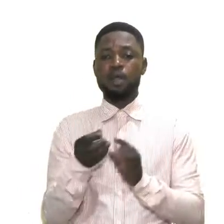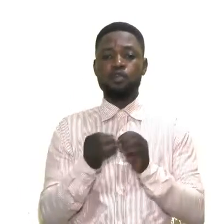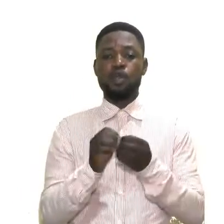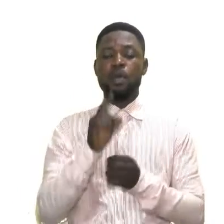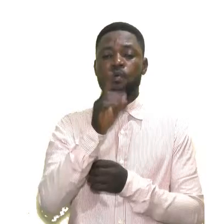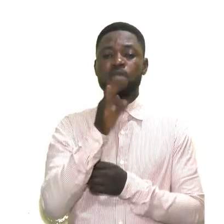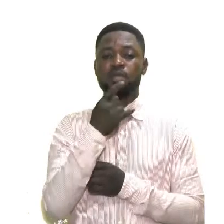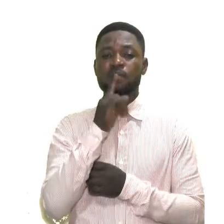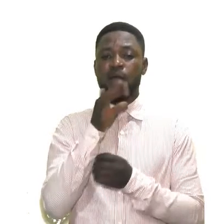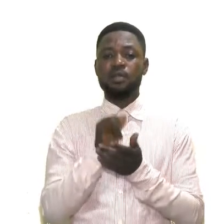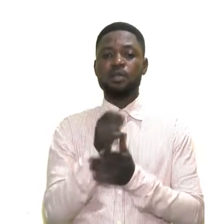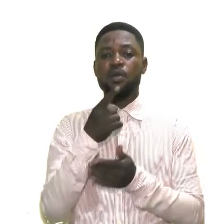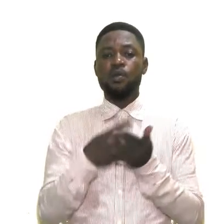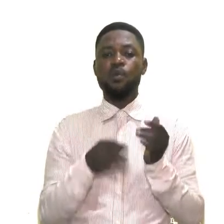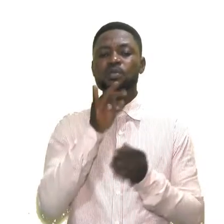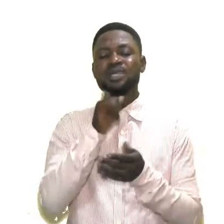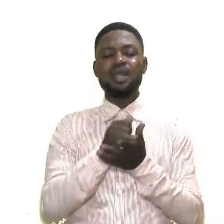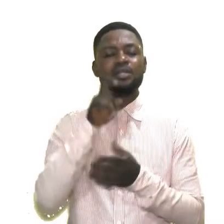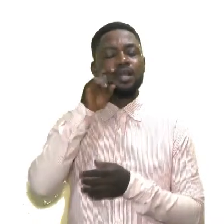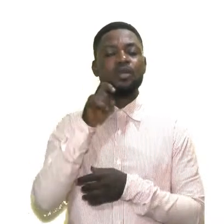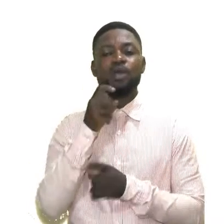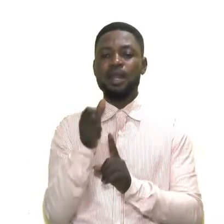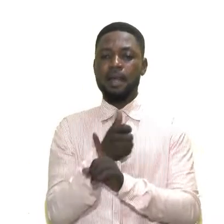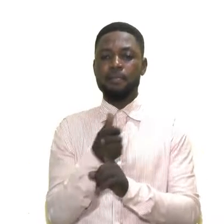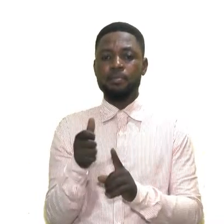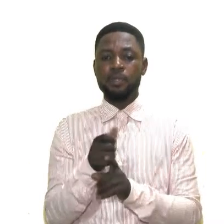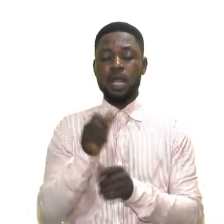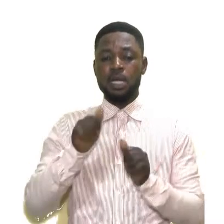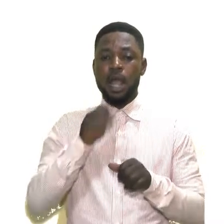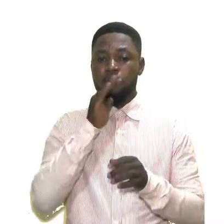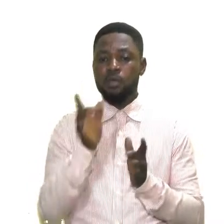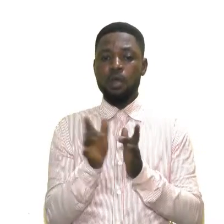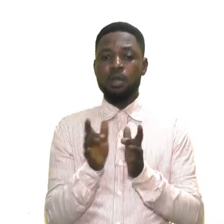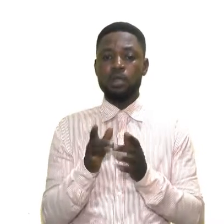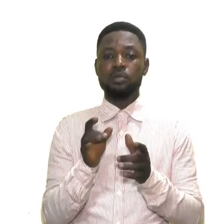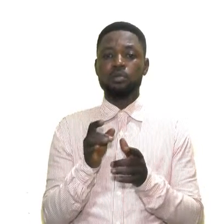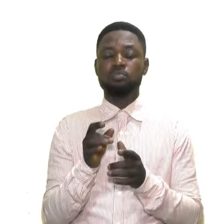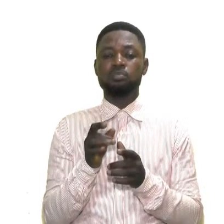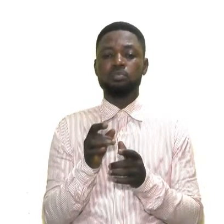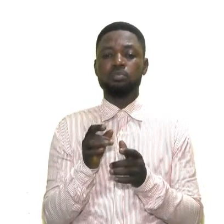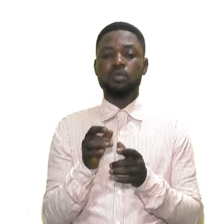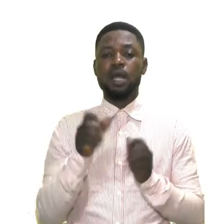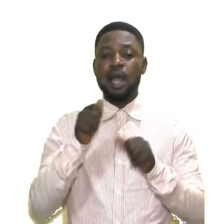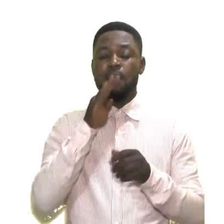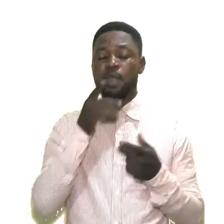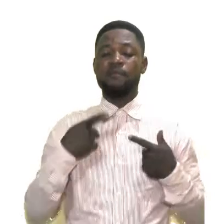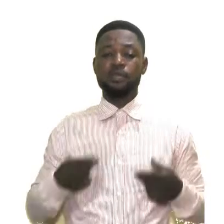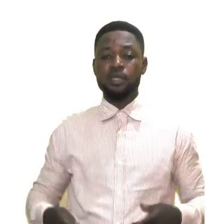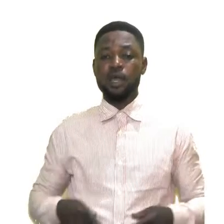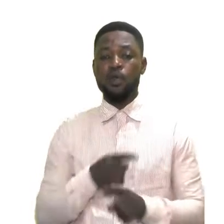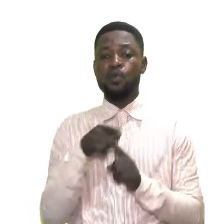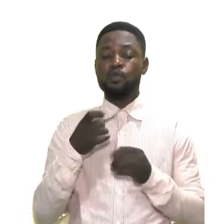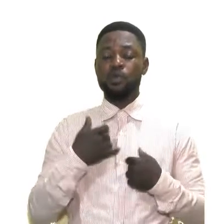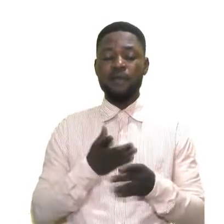first step is learning about the facts. What is child sexual abuse? Child sexual abuse can be contactual or non-contactual. It can be